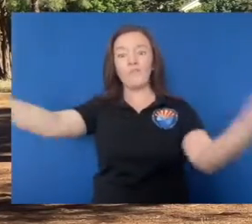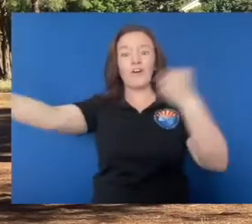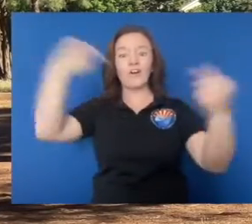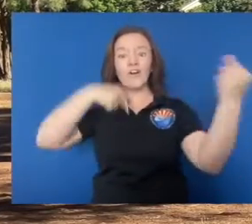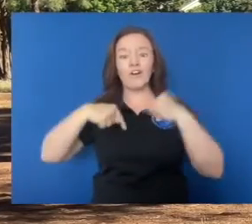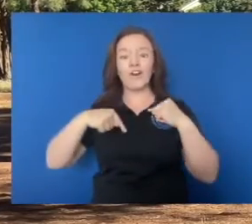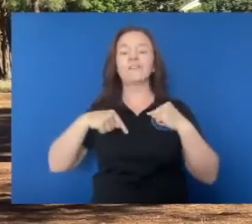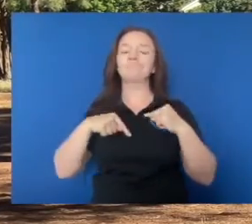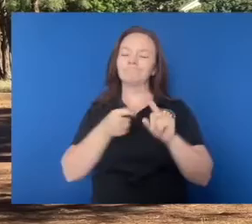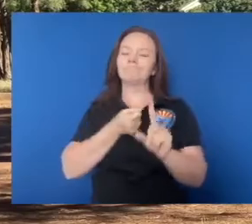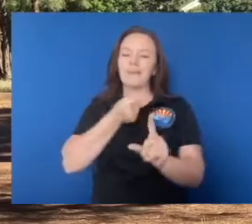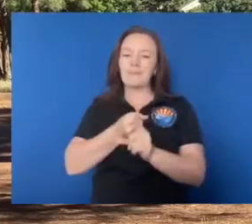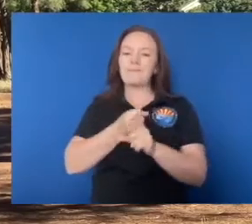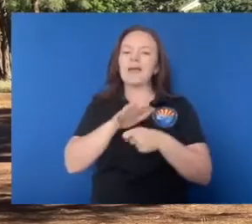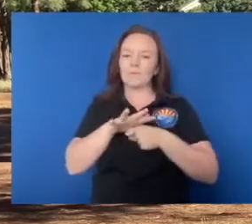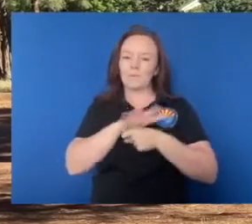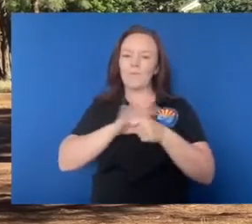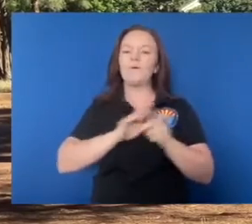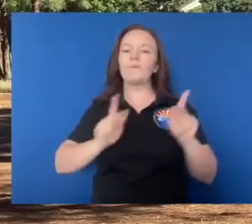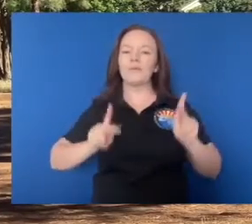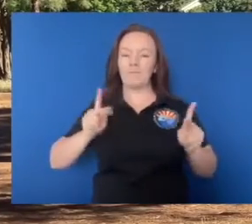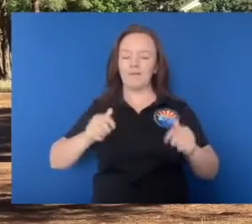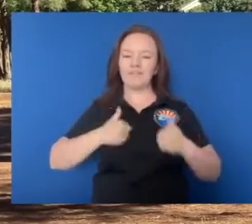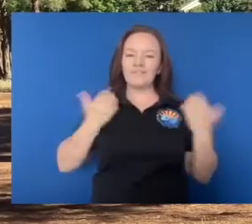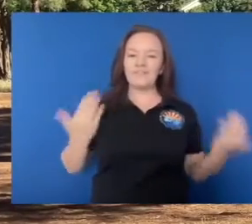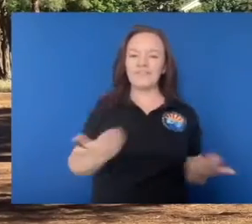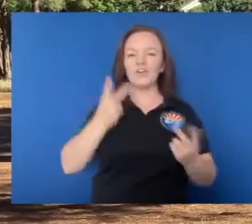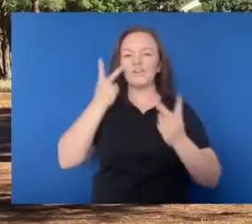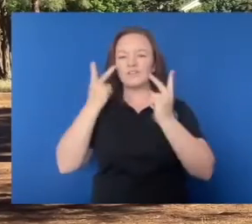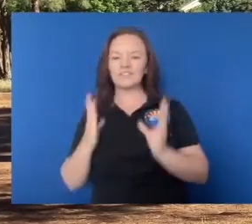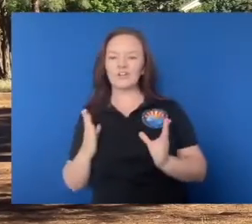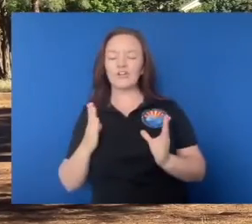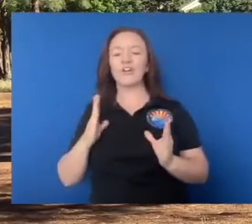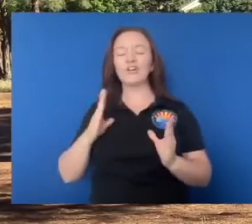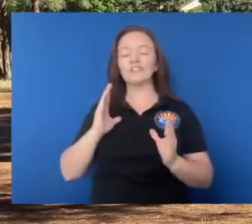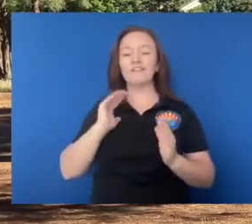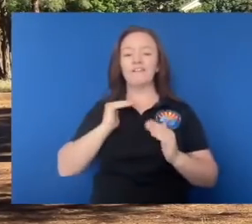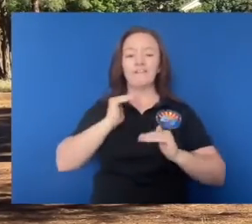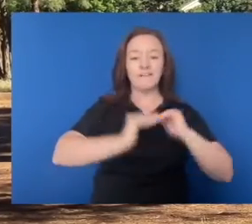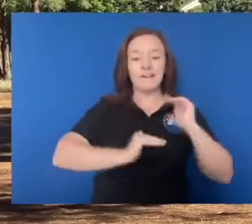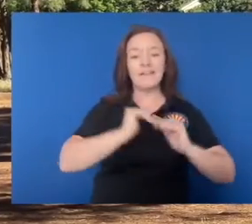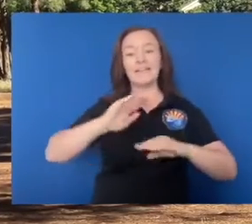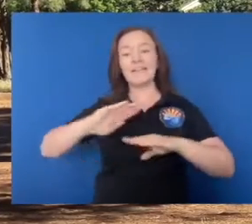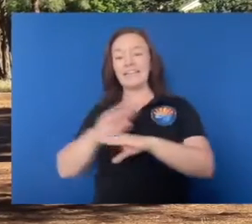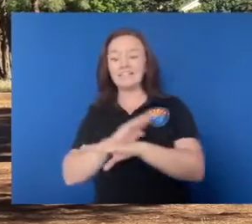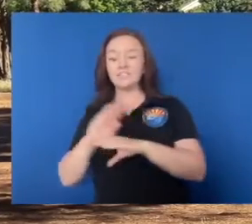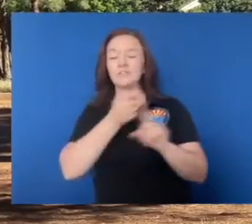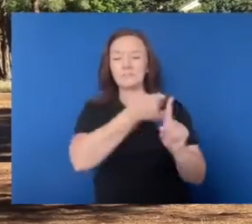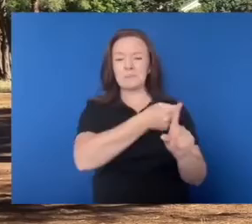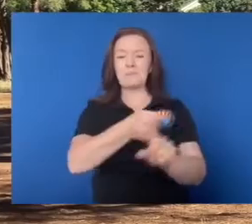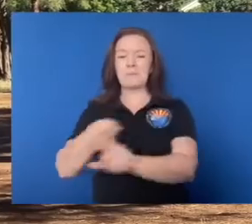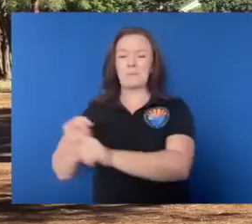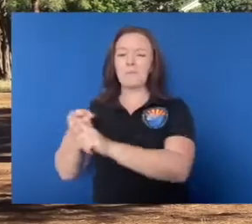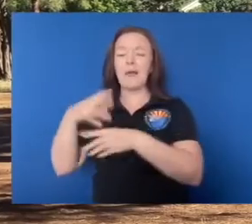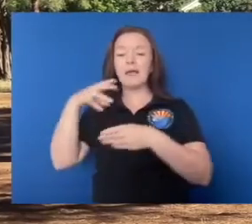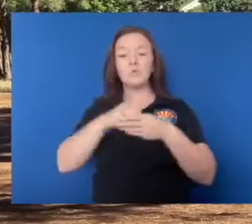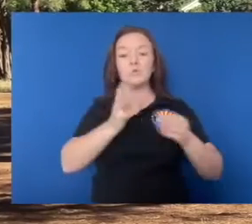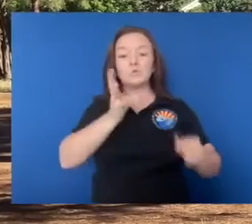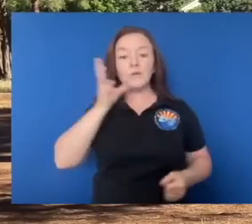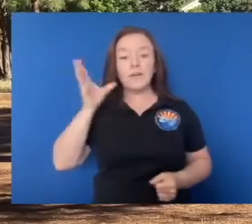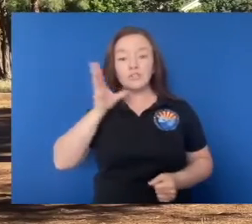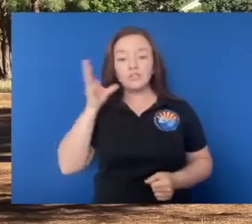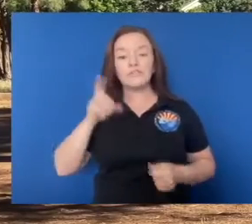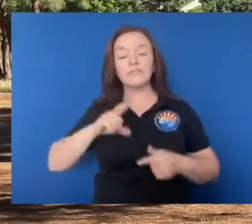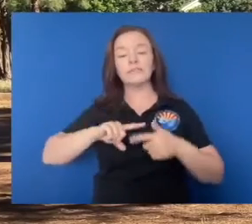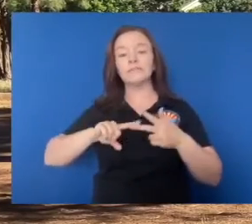affects the local visitors and the local, you know, infrastructure and industry up here, which could include ranching,